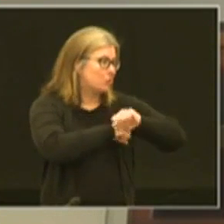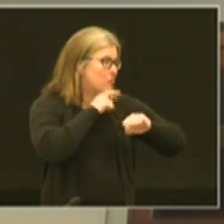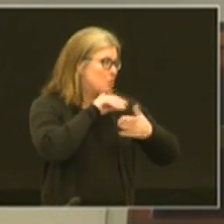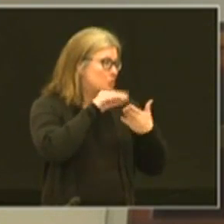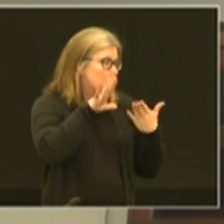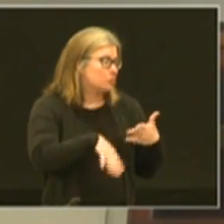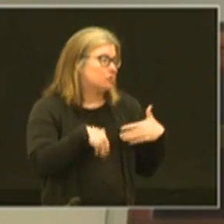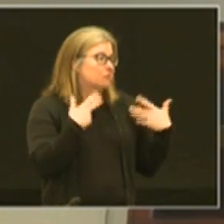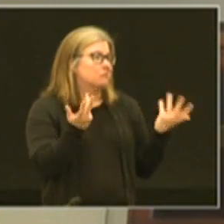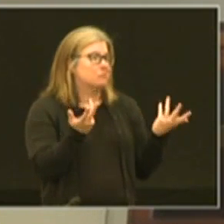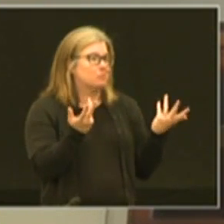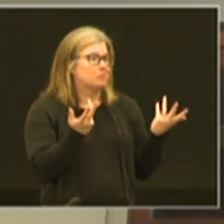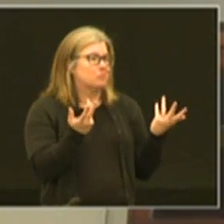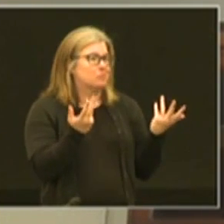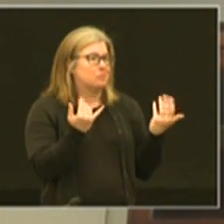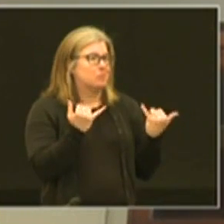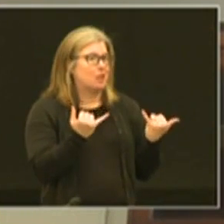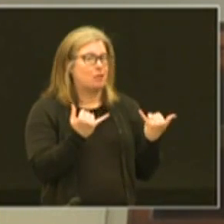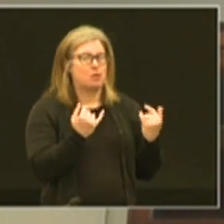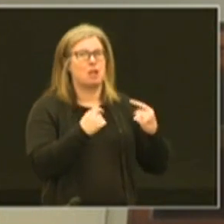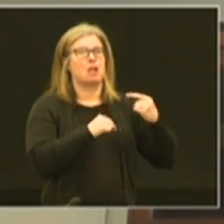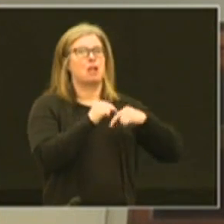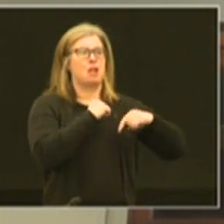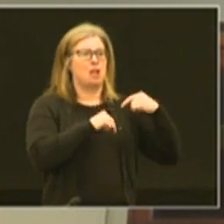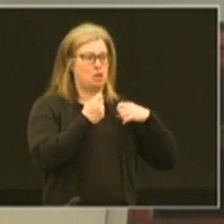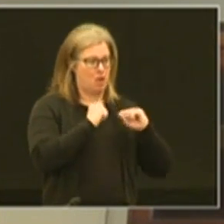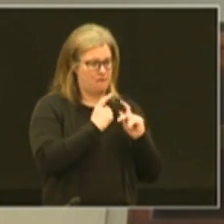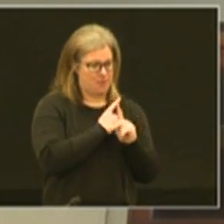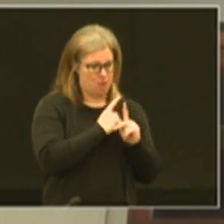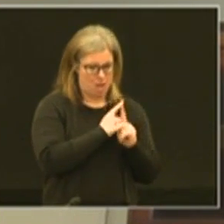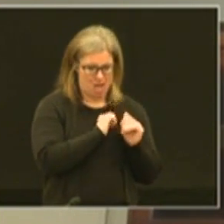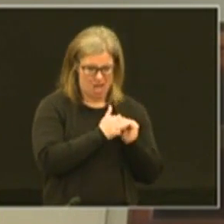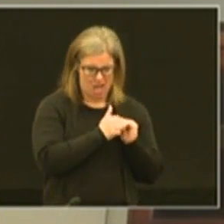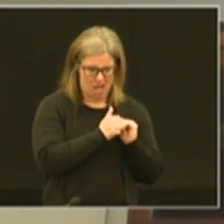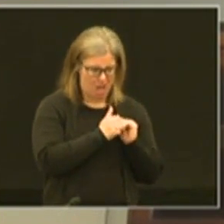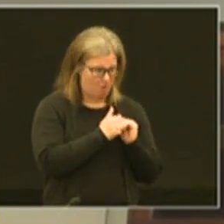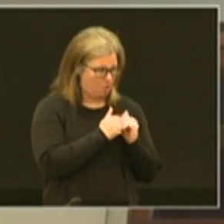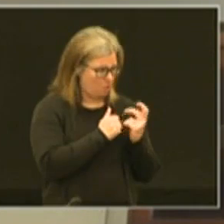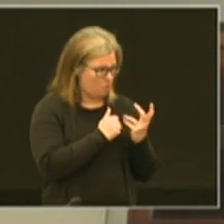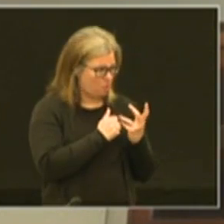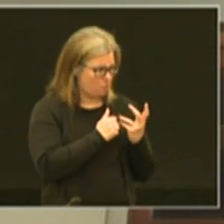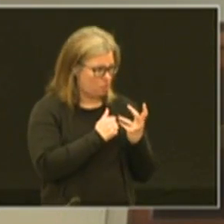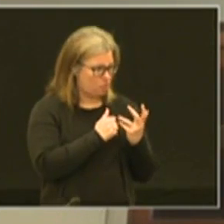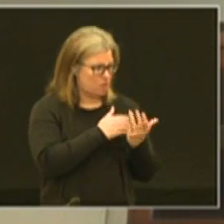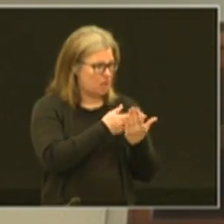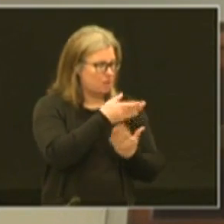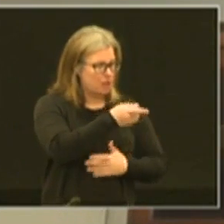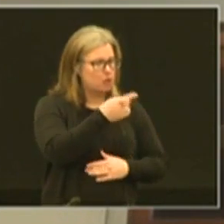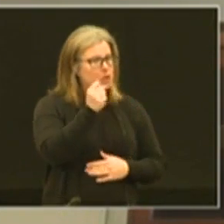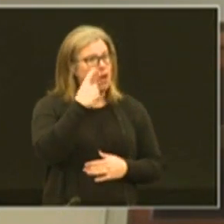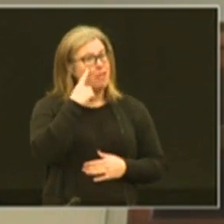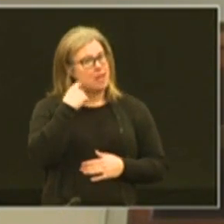students and now they're backtracking on that trying to figure out how to to get there and I think we we